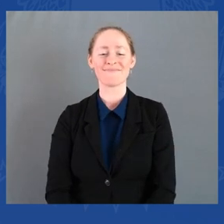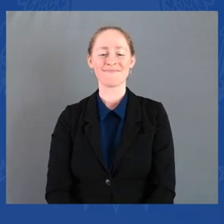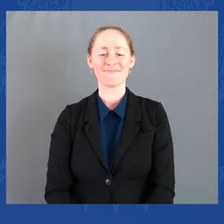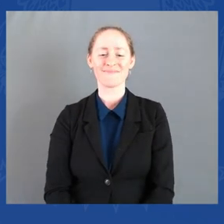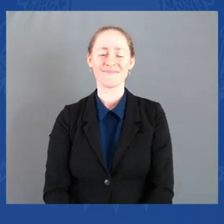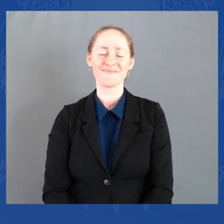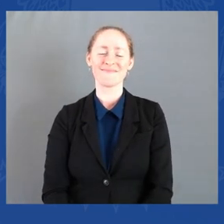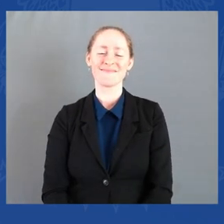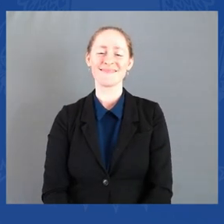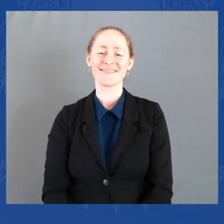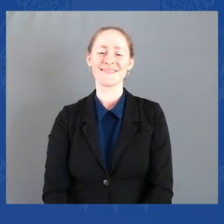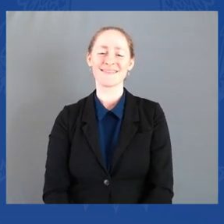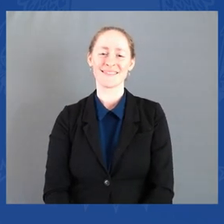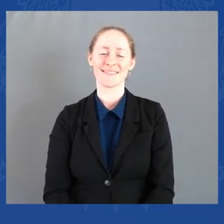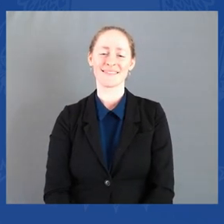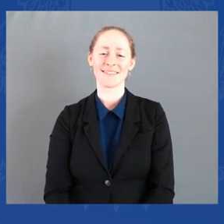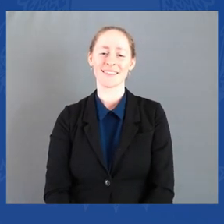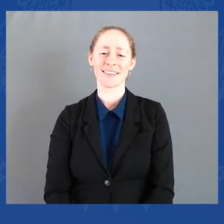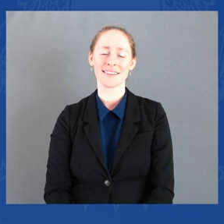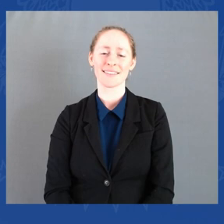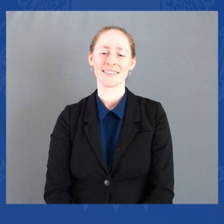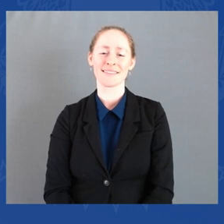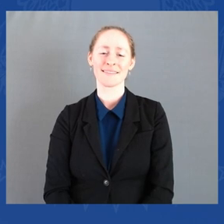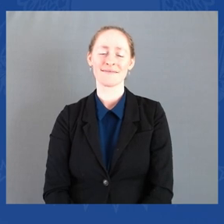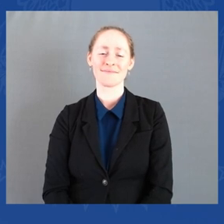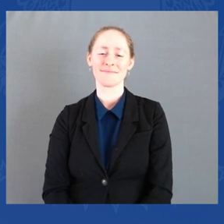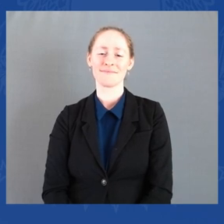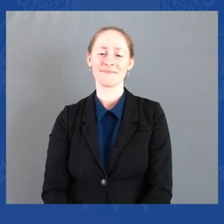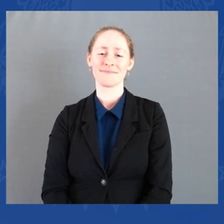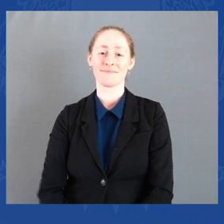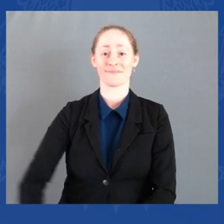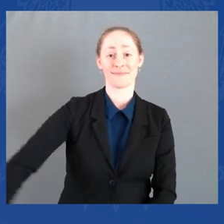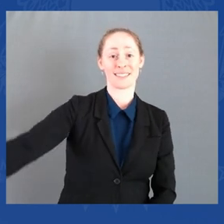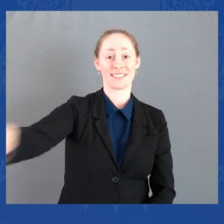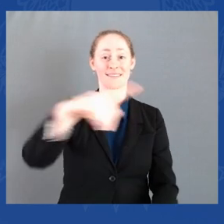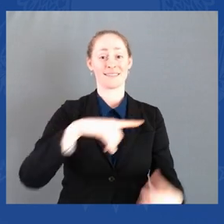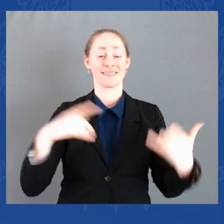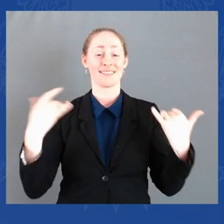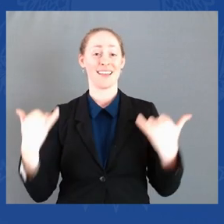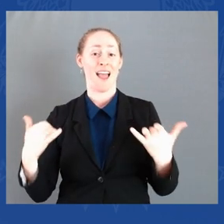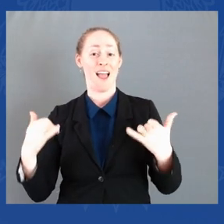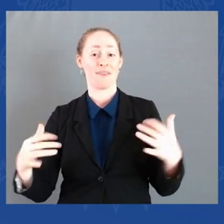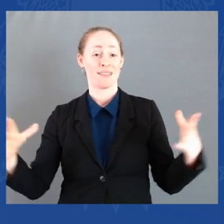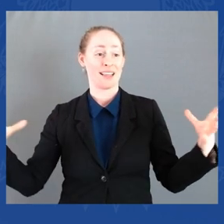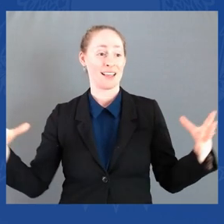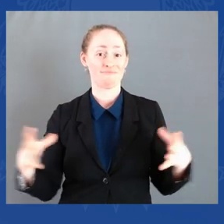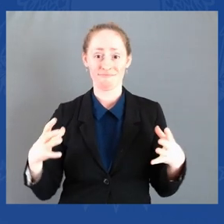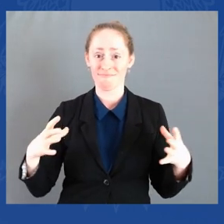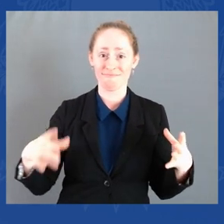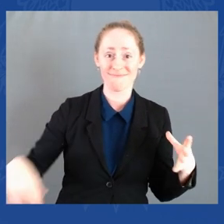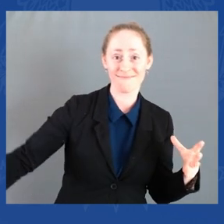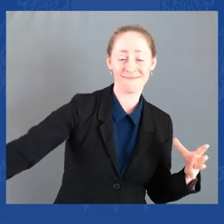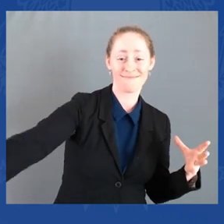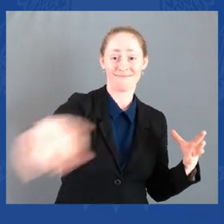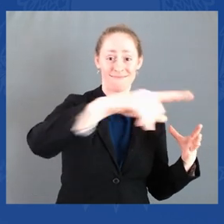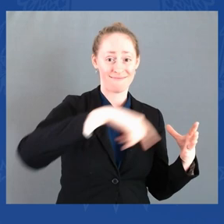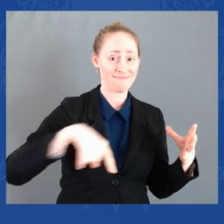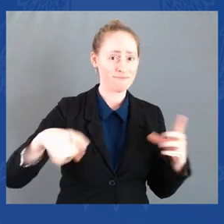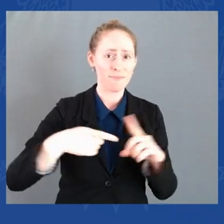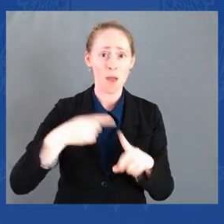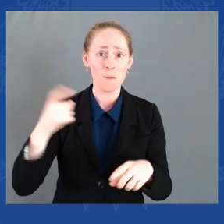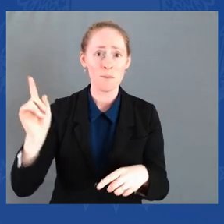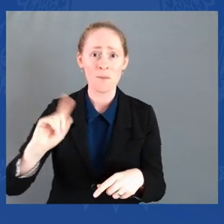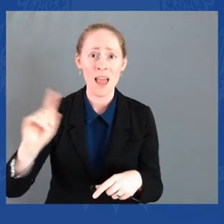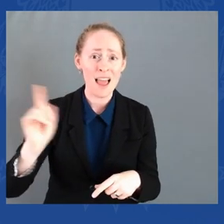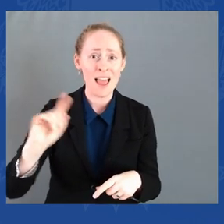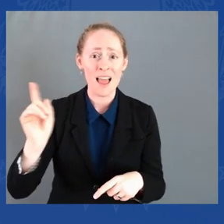long before there even was a United States. Your voices have crafted our laws and